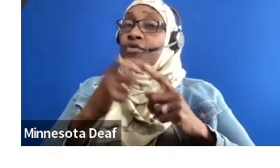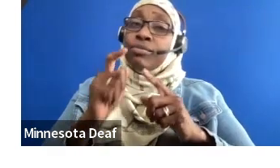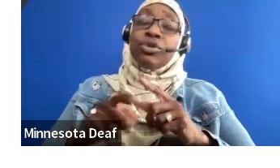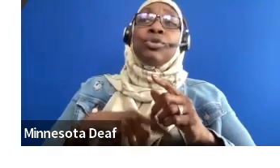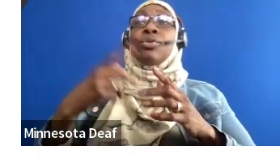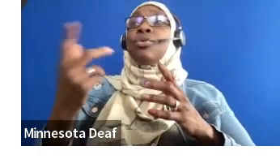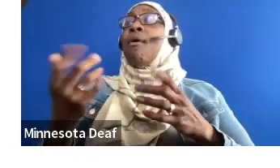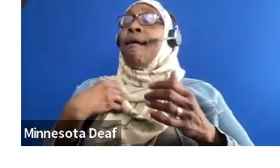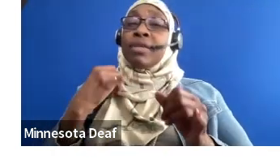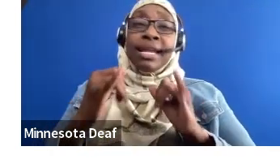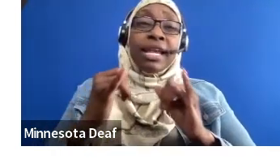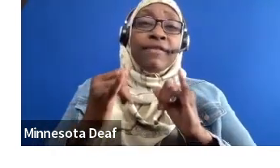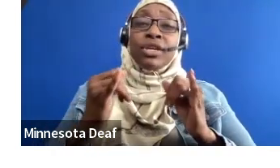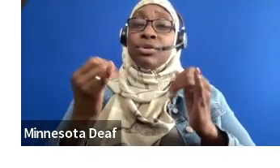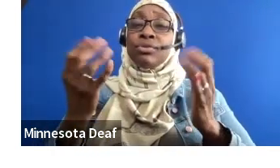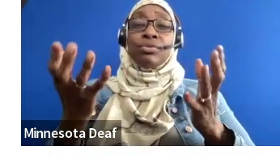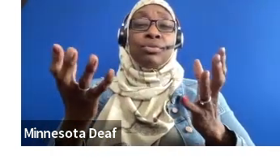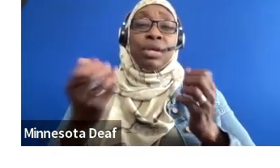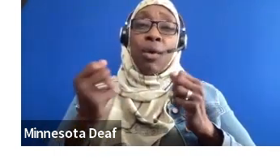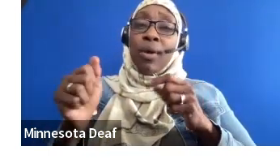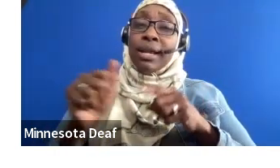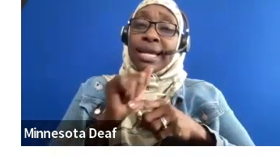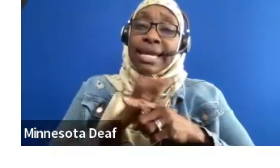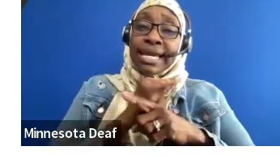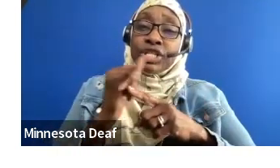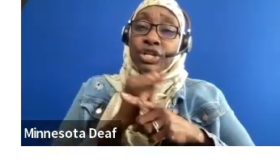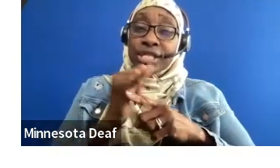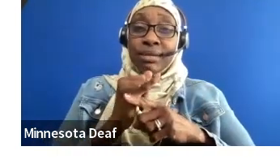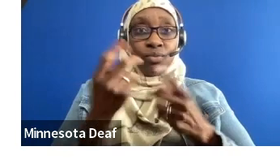want an internship. We do our best to pair them with an internship, right?